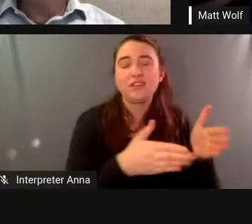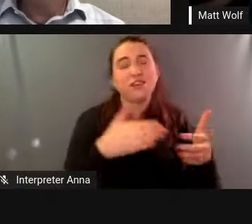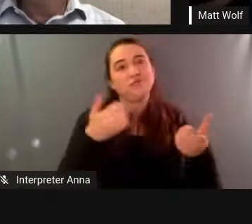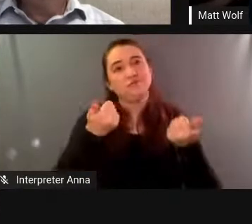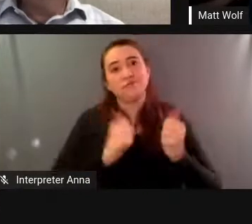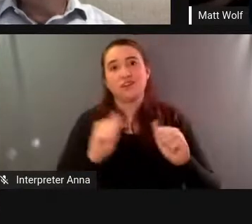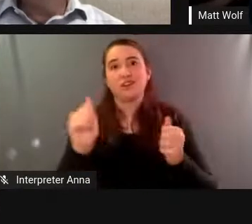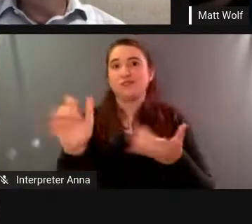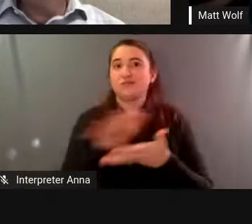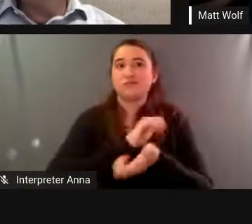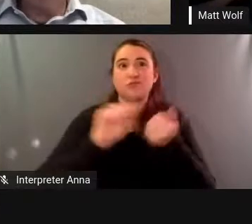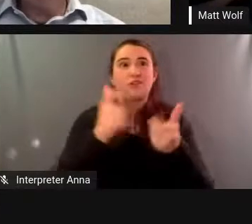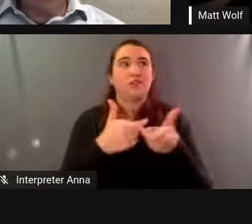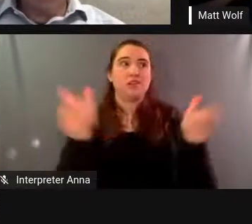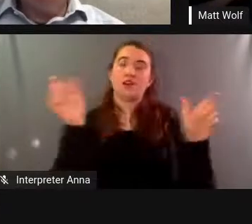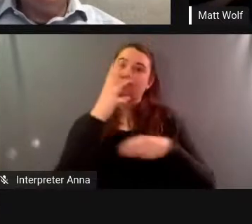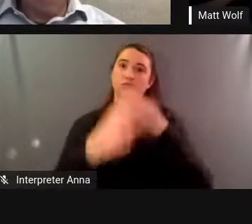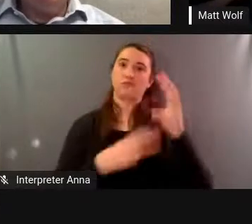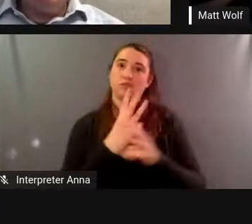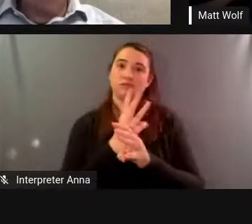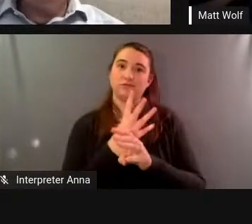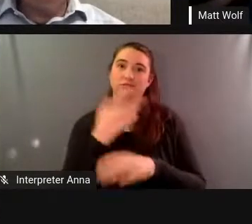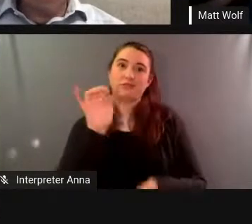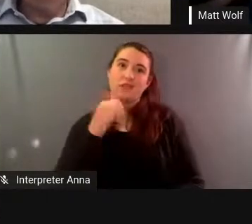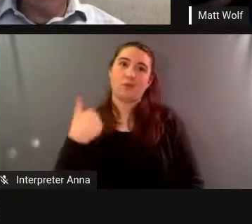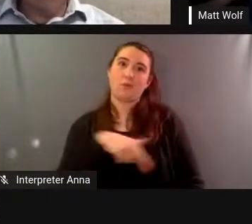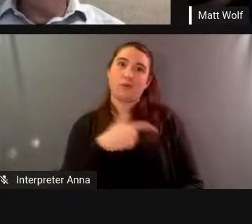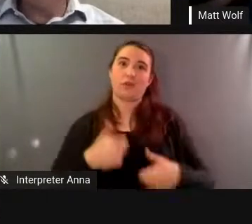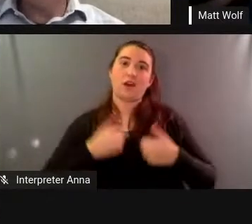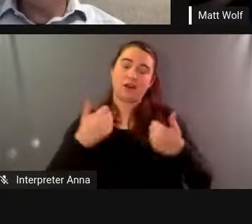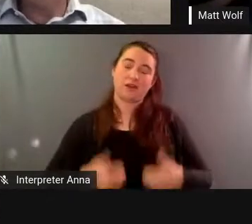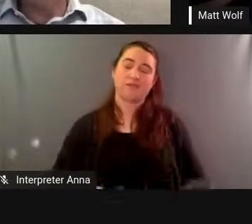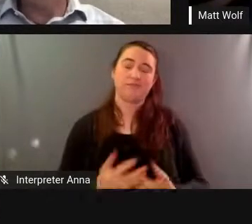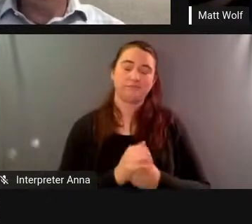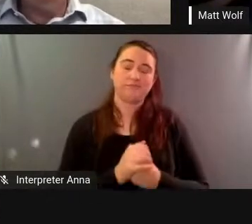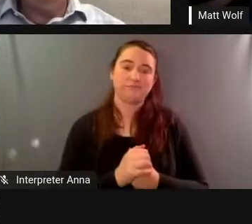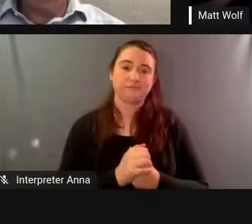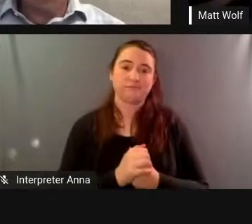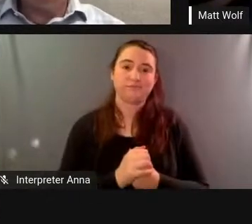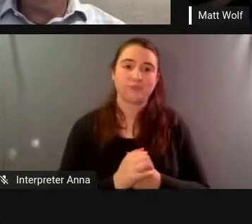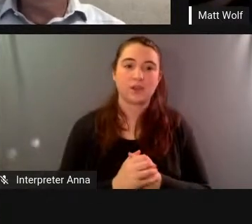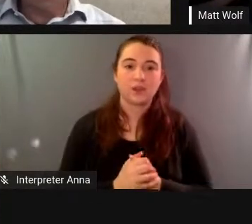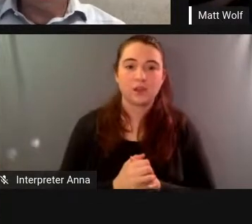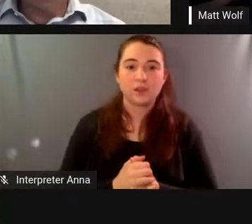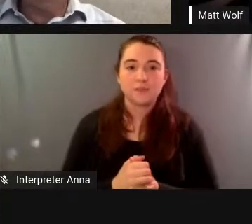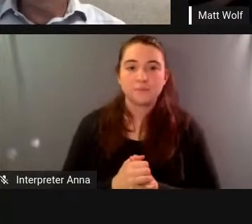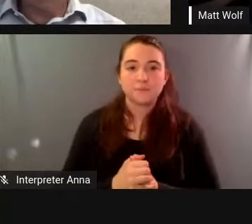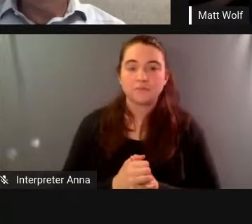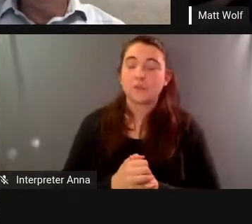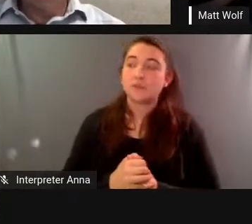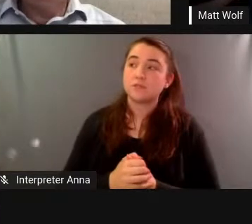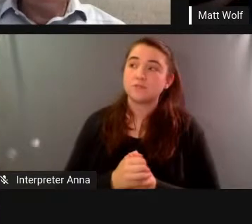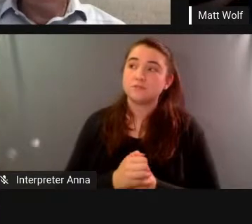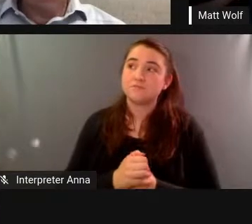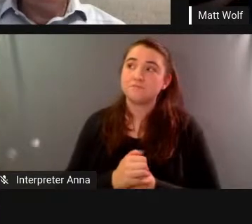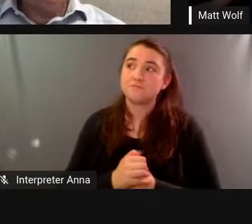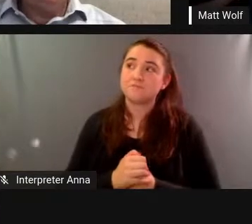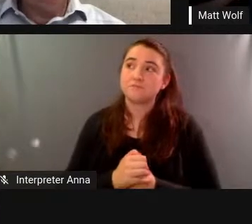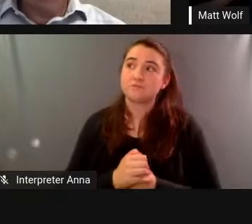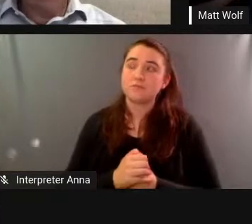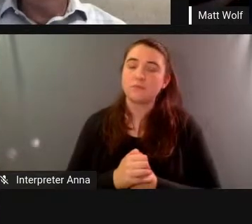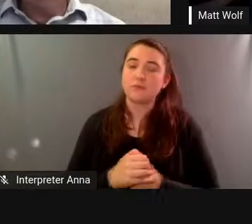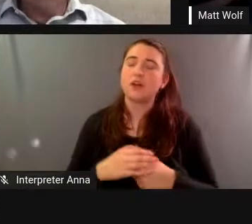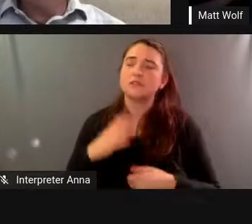uh and and sort of your interactions with him did you see any of the seeds of the kind of climate